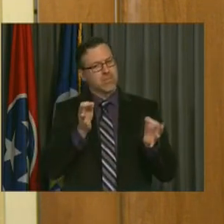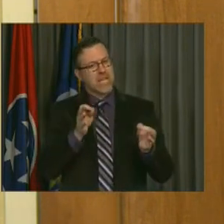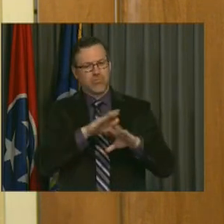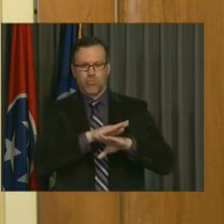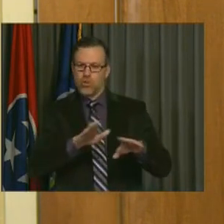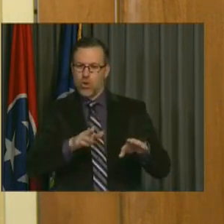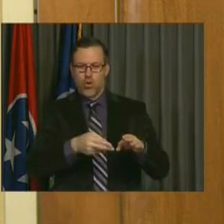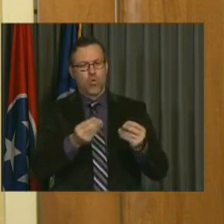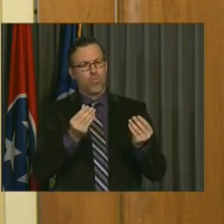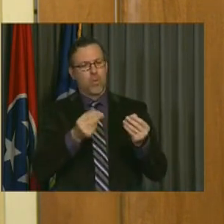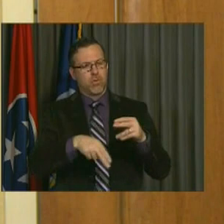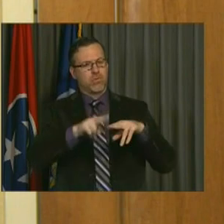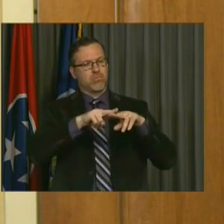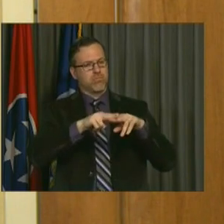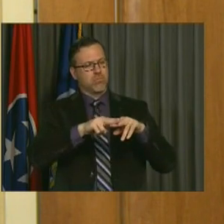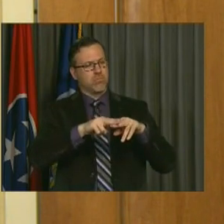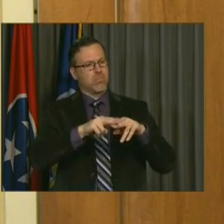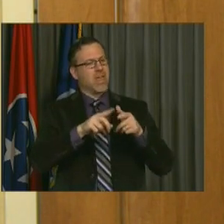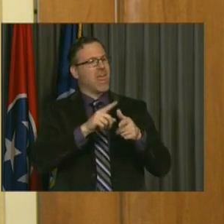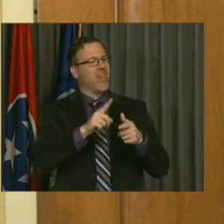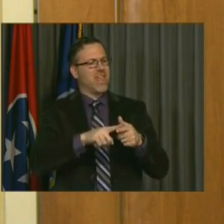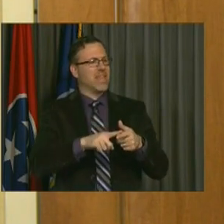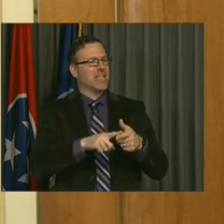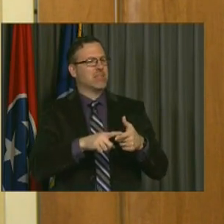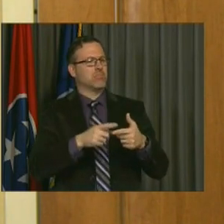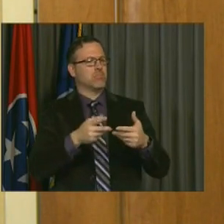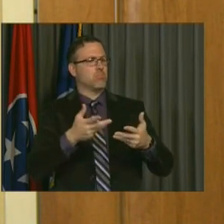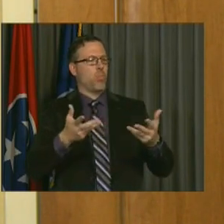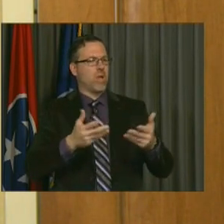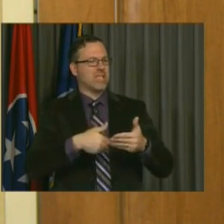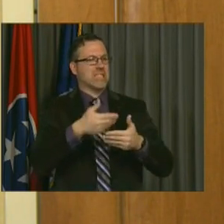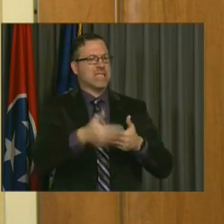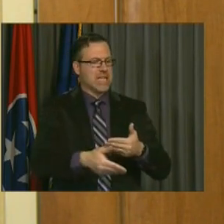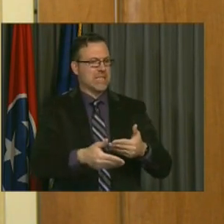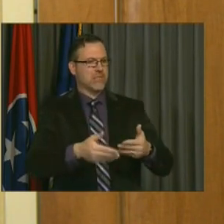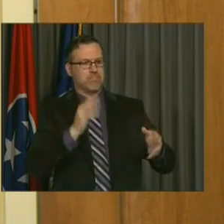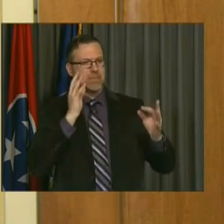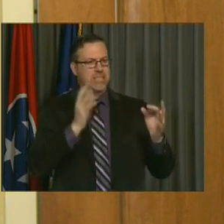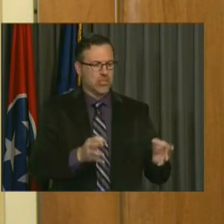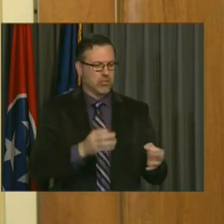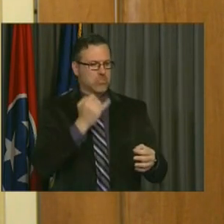steps would have to be taken to deal with that in the budget?